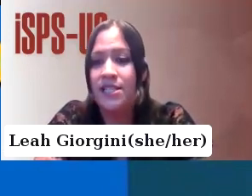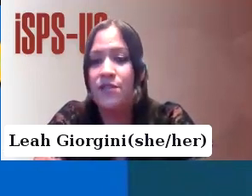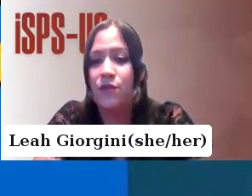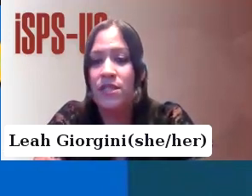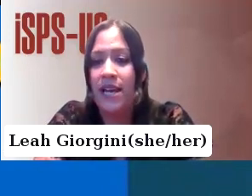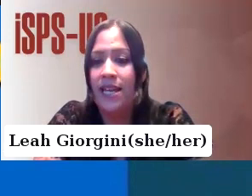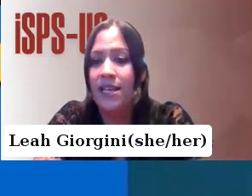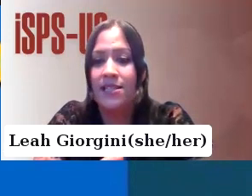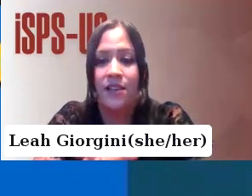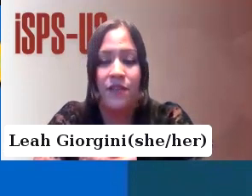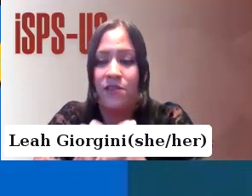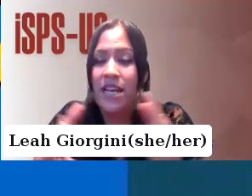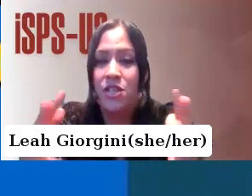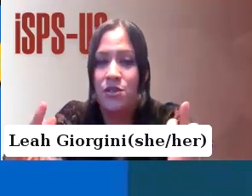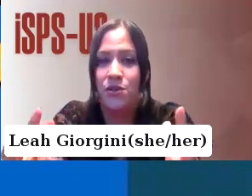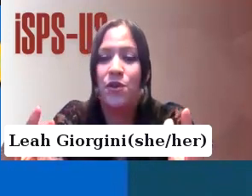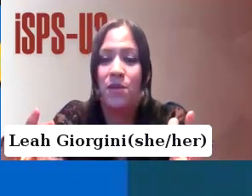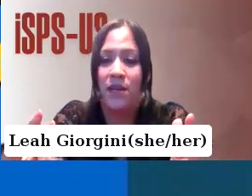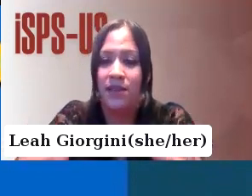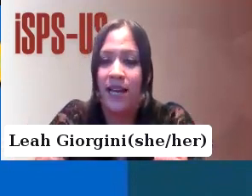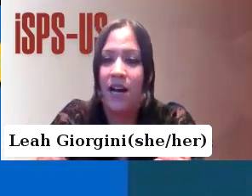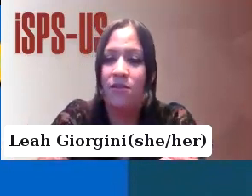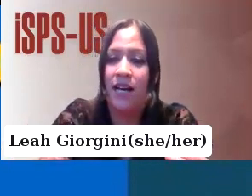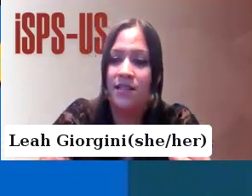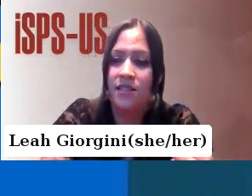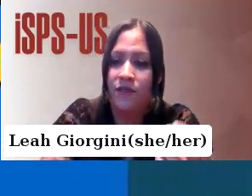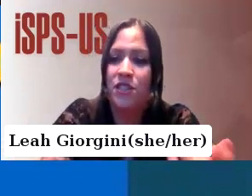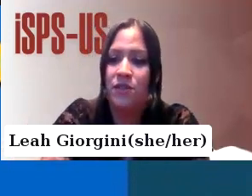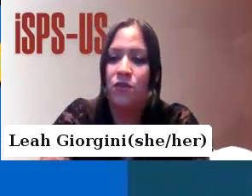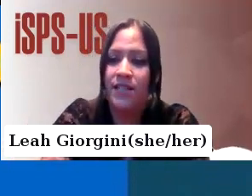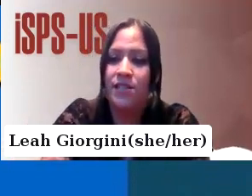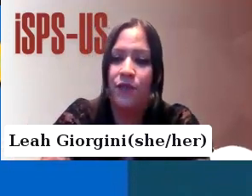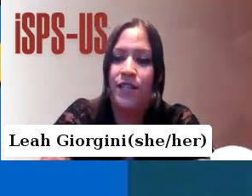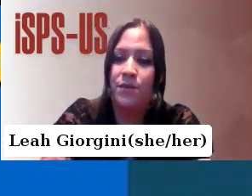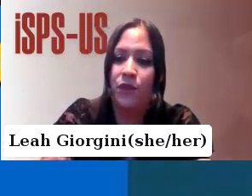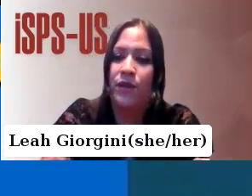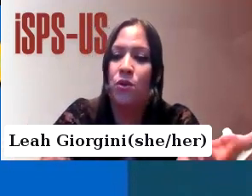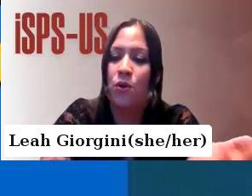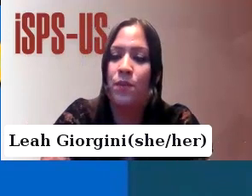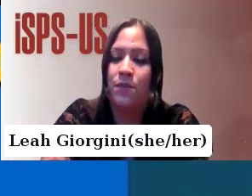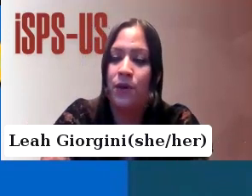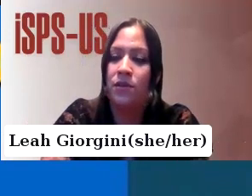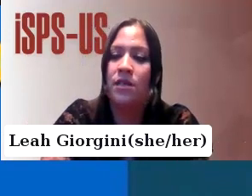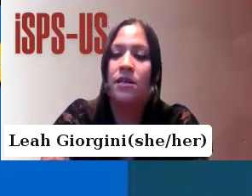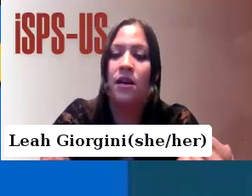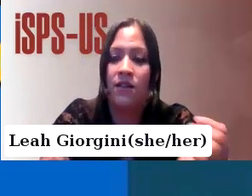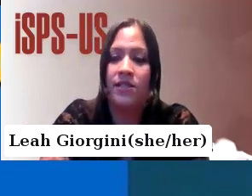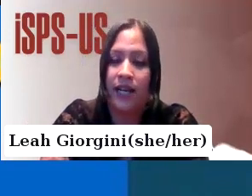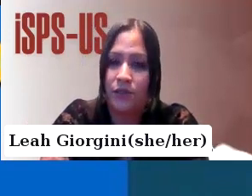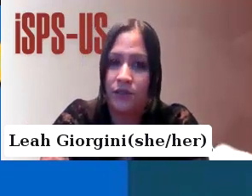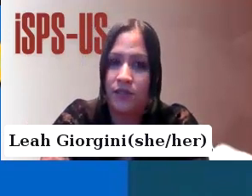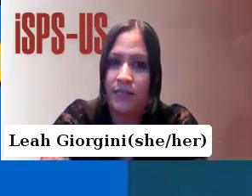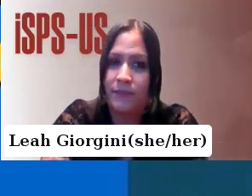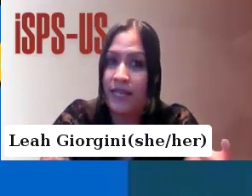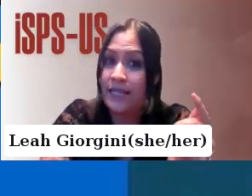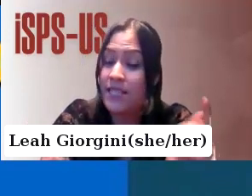adopted in 1948, and as a foundational document that outlines the fundamental rights and freedoms for which all people are